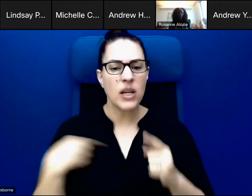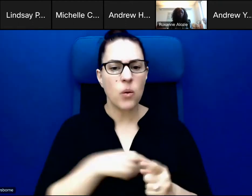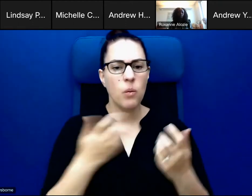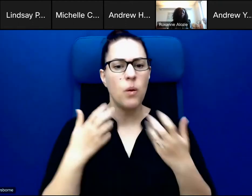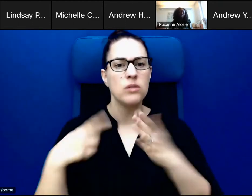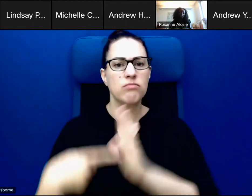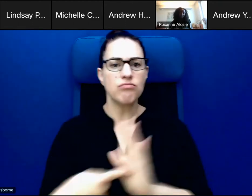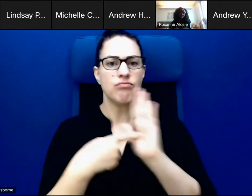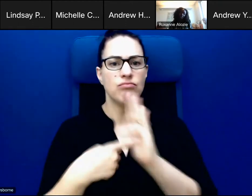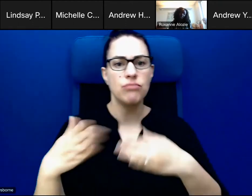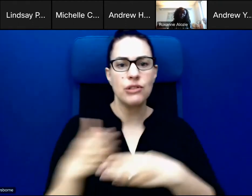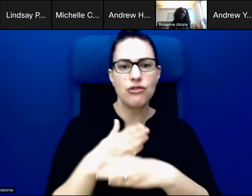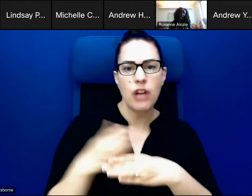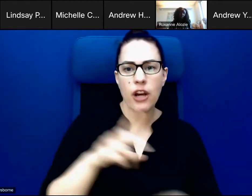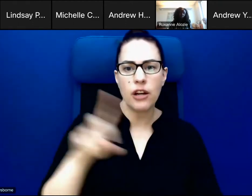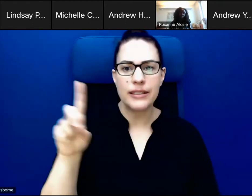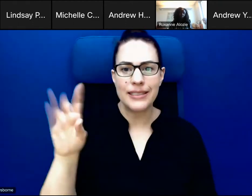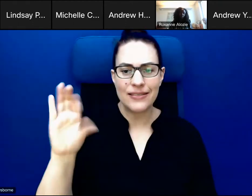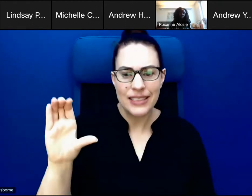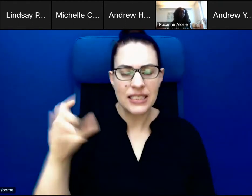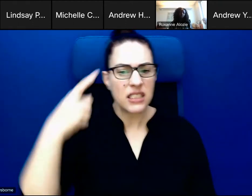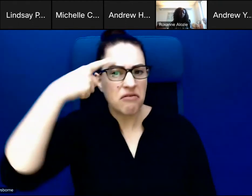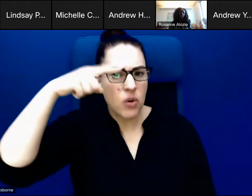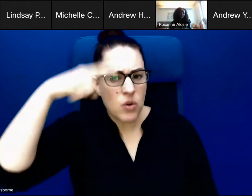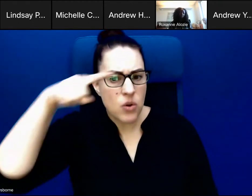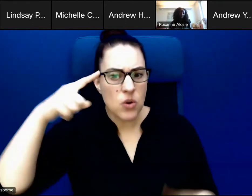bit about what the DFC is, how it works.